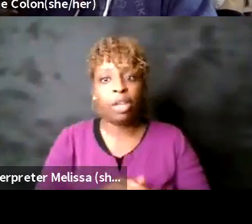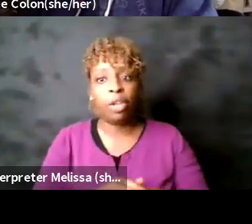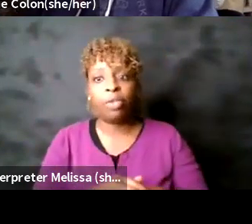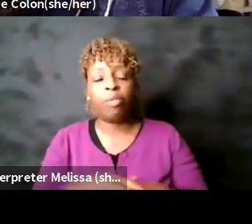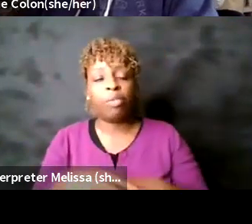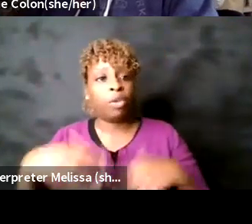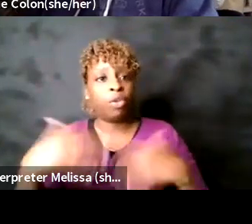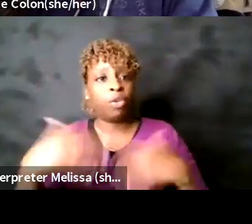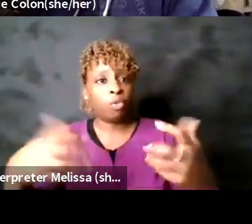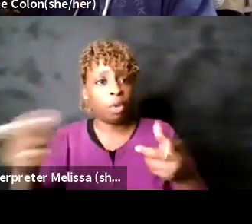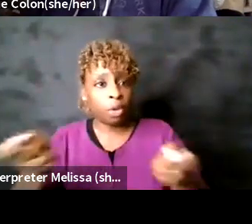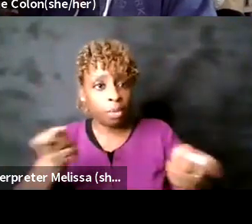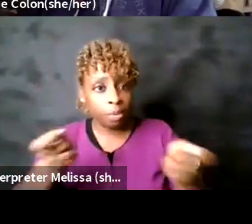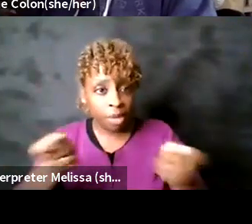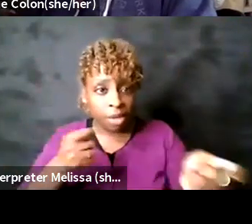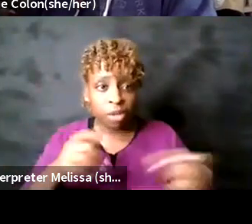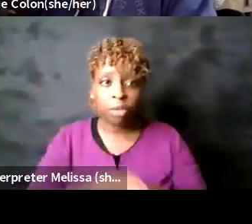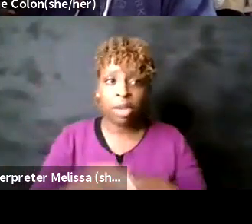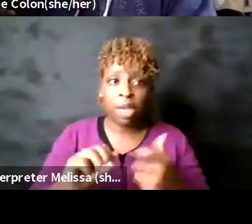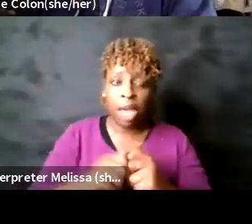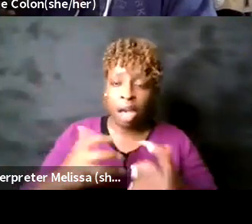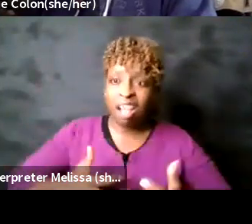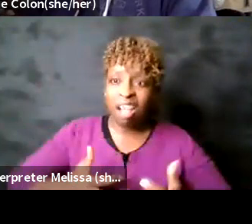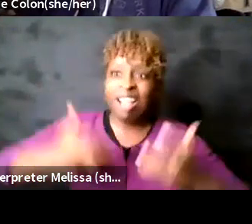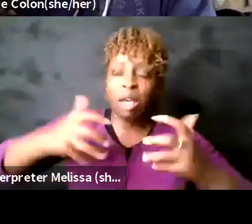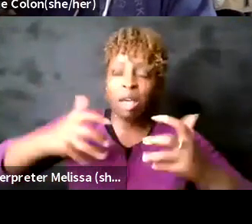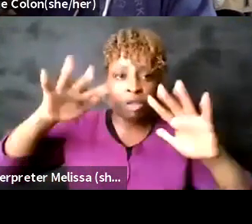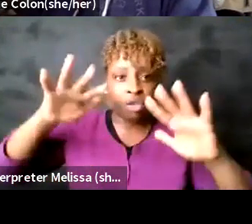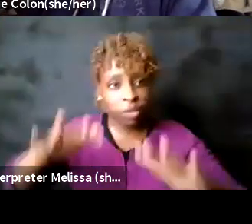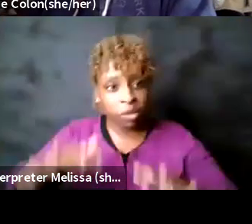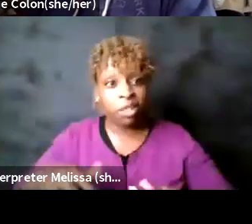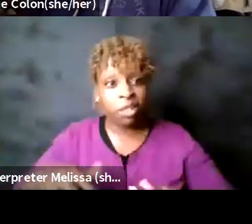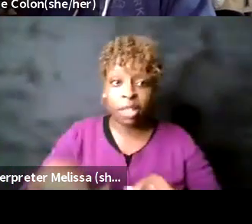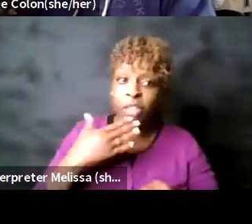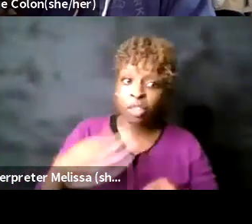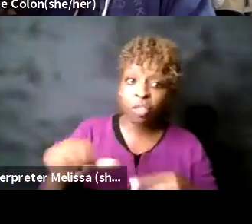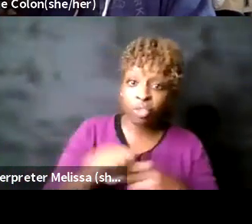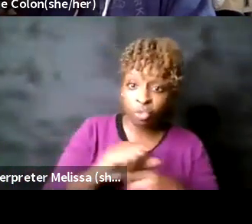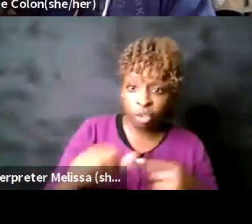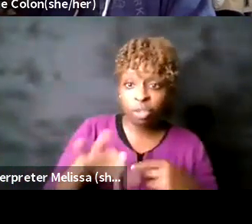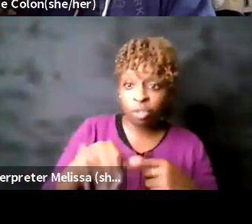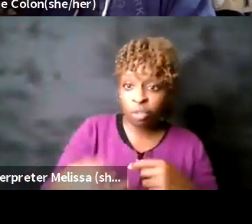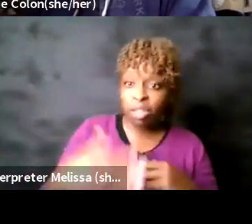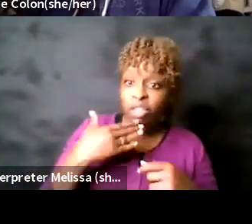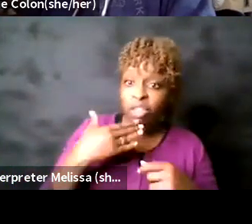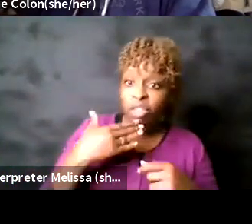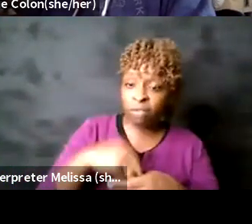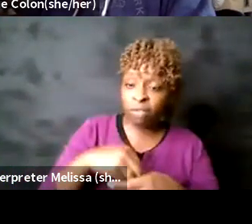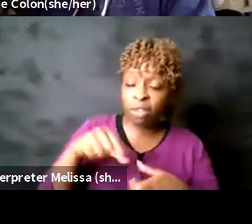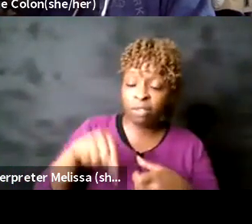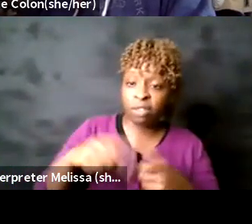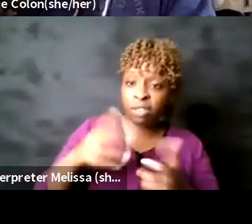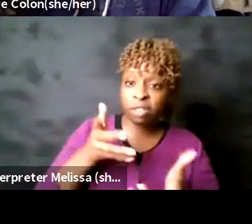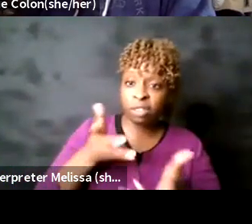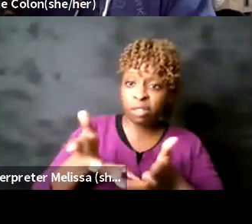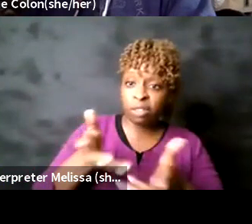like that's that's all stuff we should be thinking about so no that's totally part of this conversation and one more thing i'll add on to that